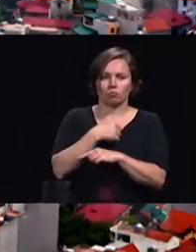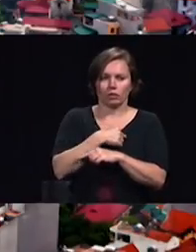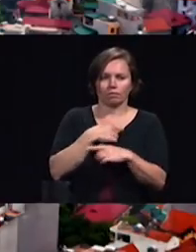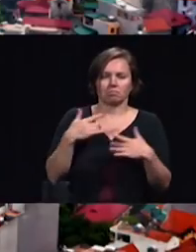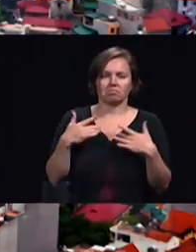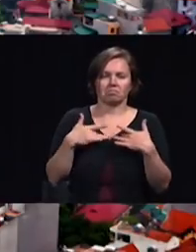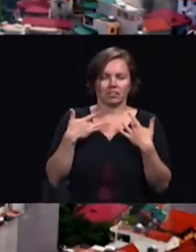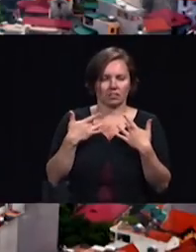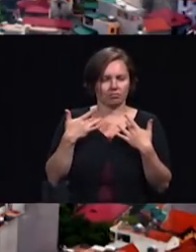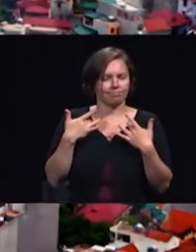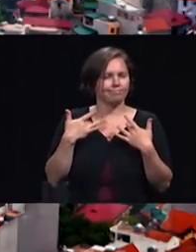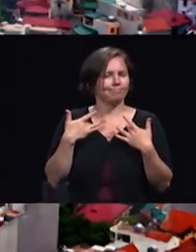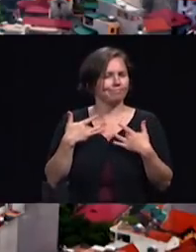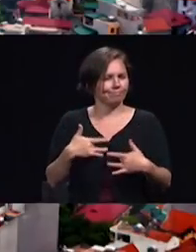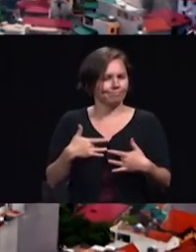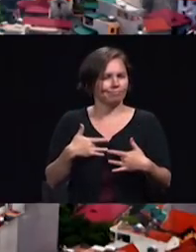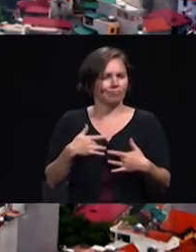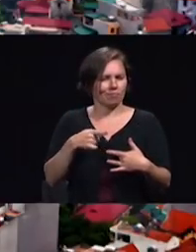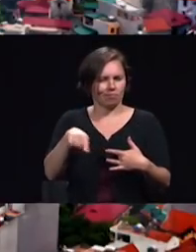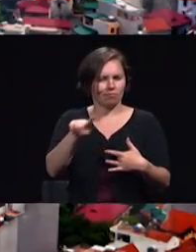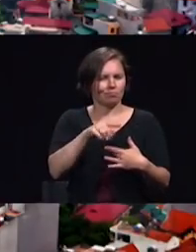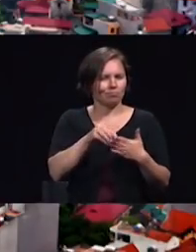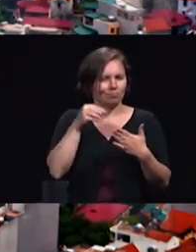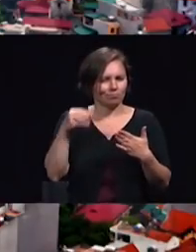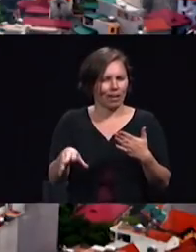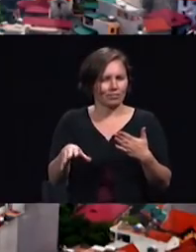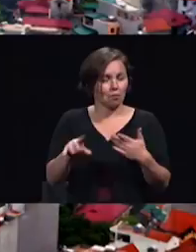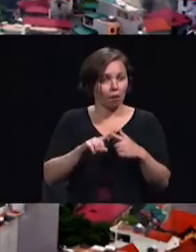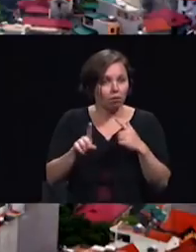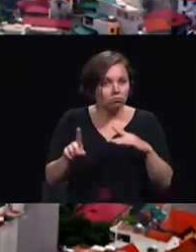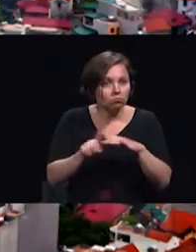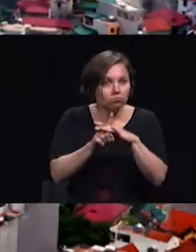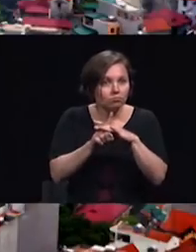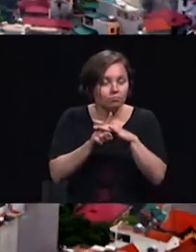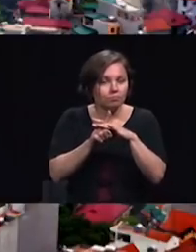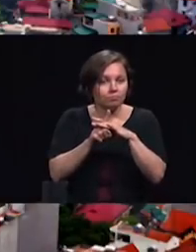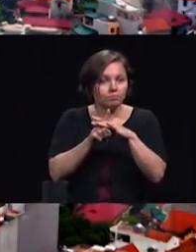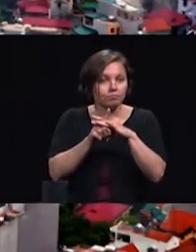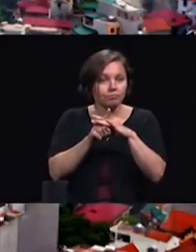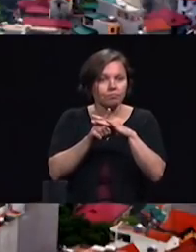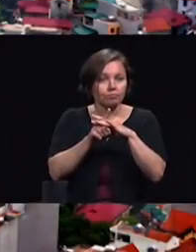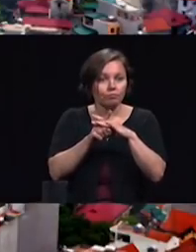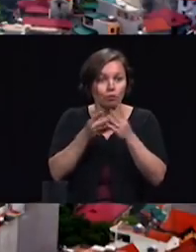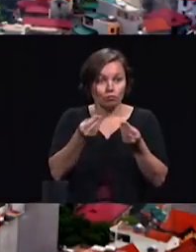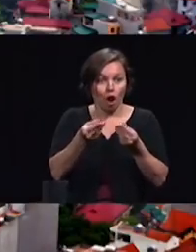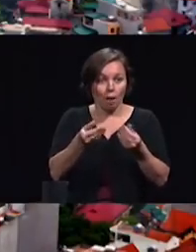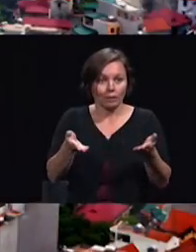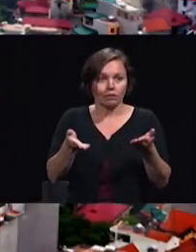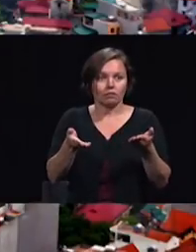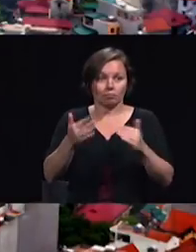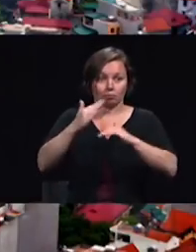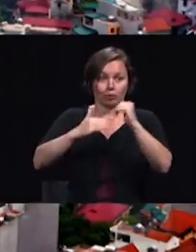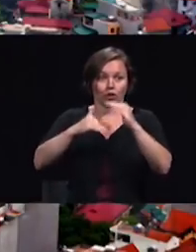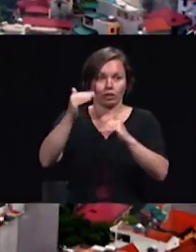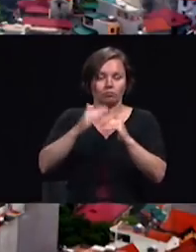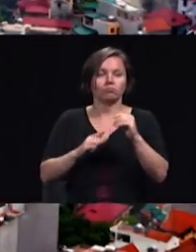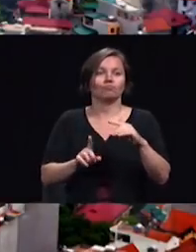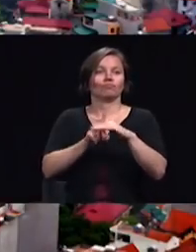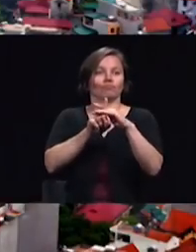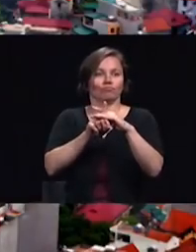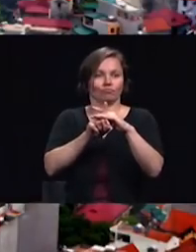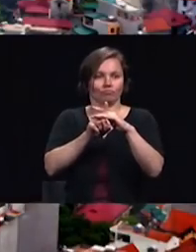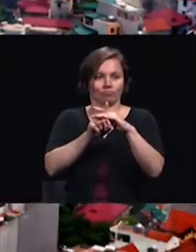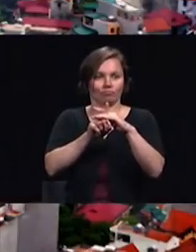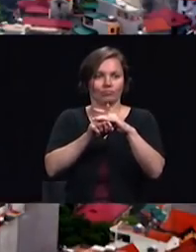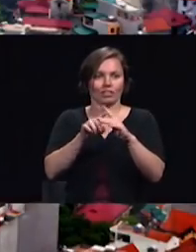and not suitable but then out of nowhere just out of nowhere a property fell right into our lap an Adventist